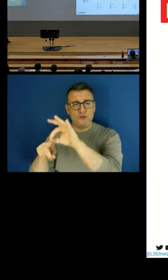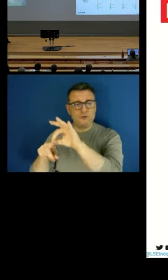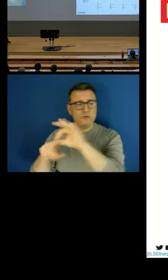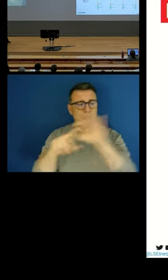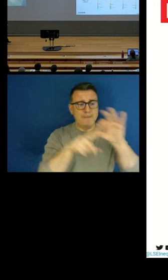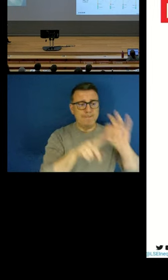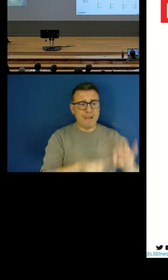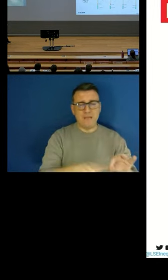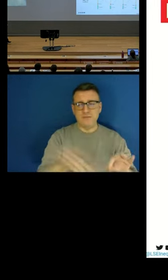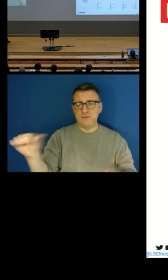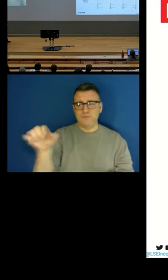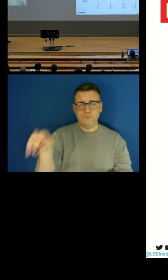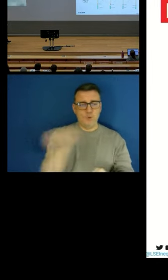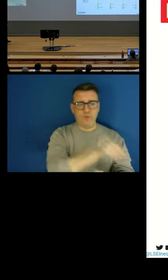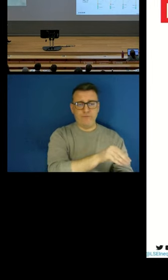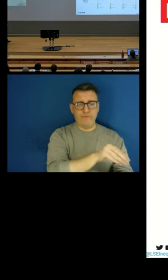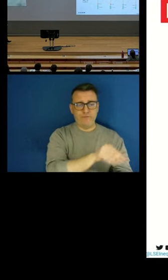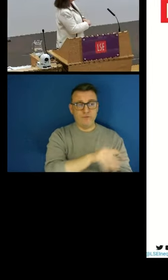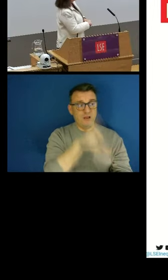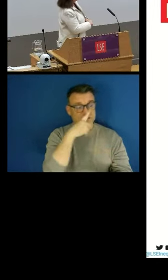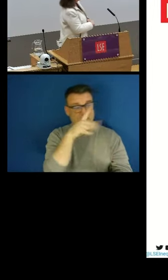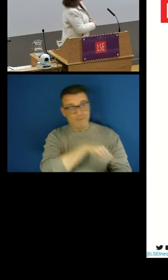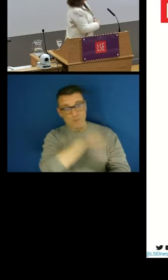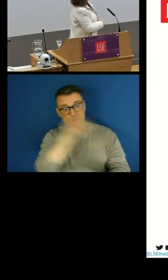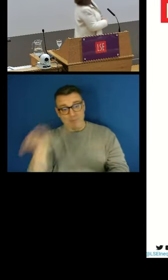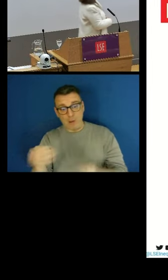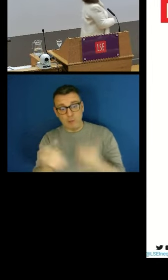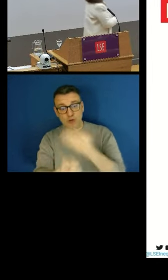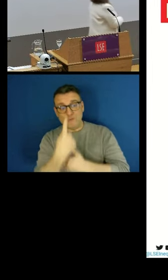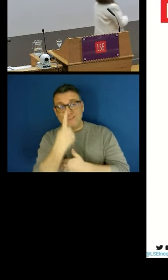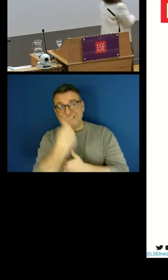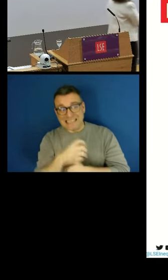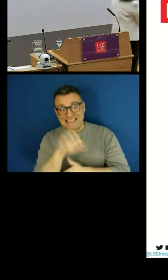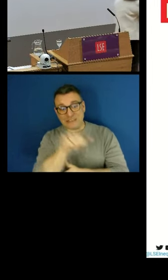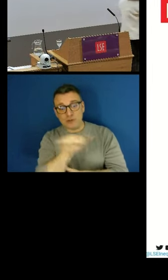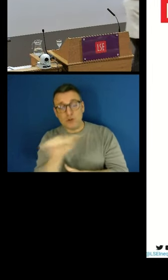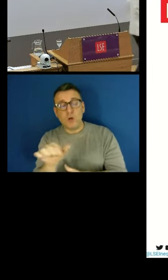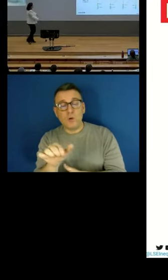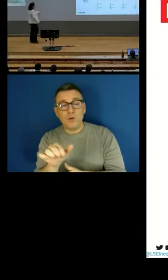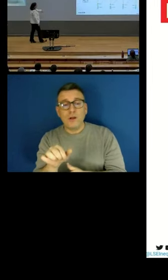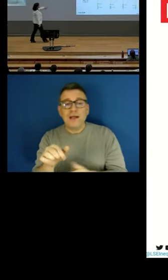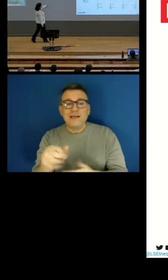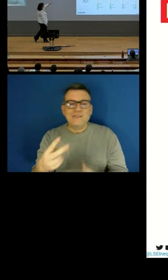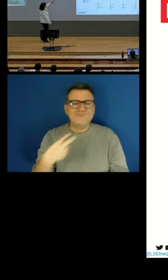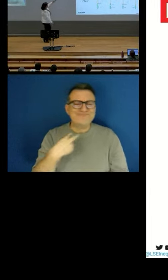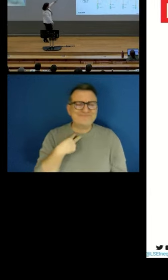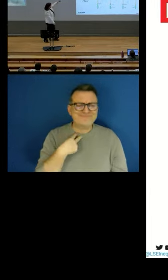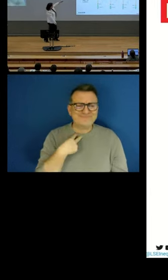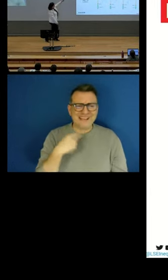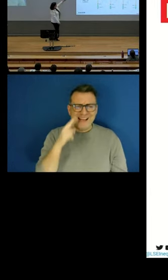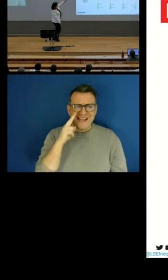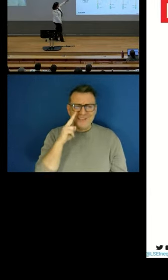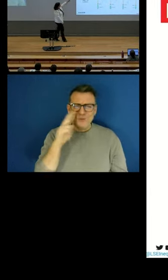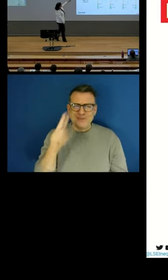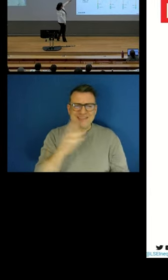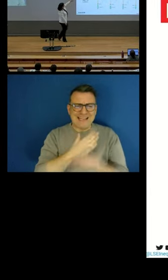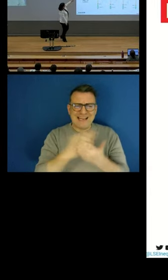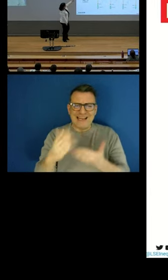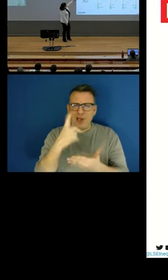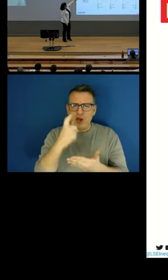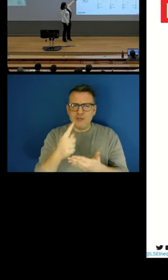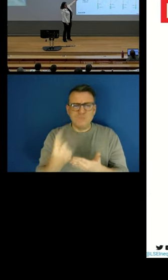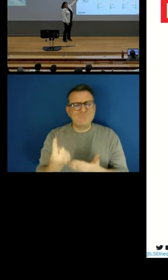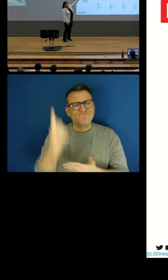poor quality employment into good quality employment. Now, what we unfortunately can't see here is that the blue bars at the top,